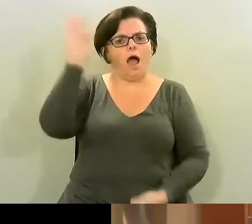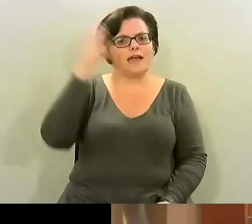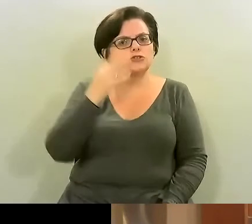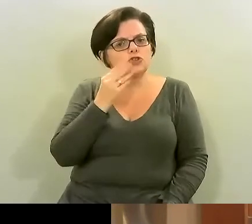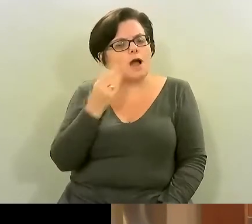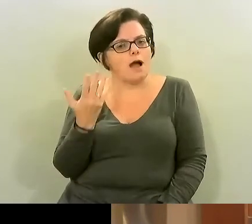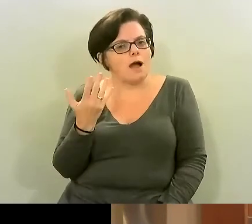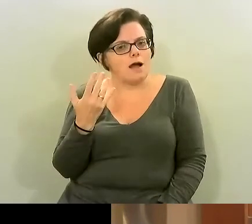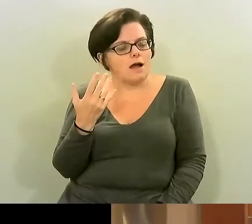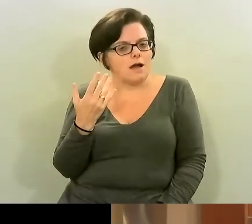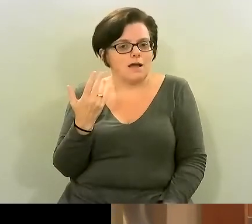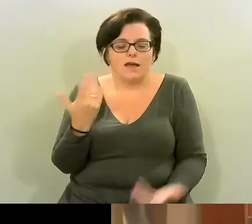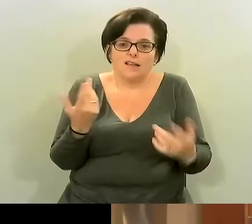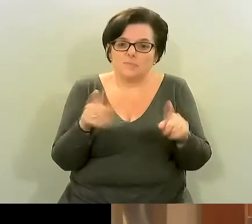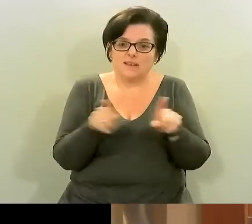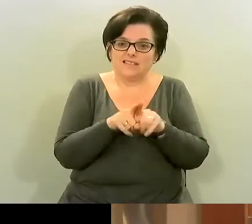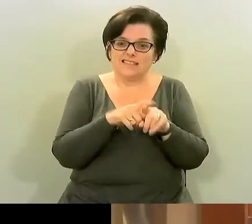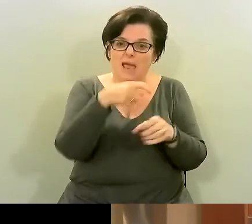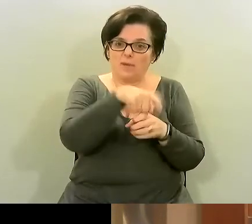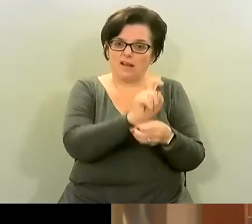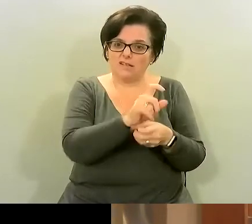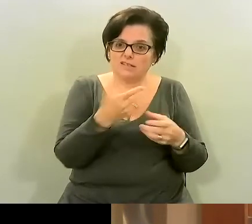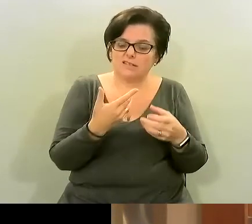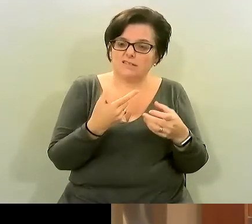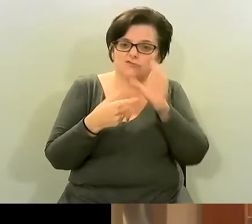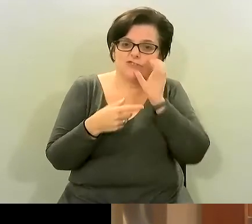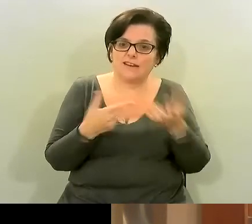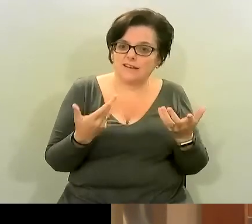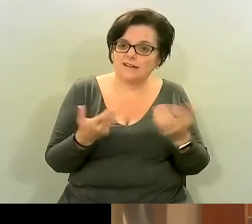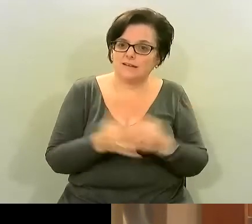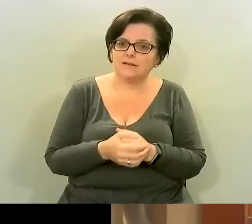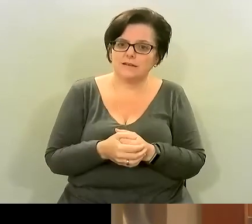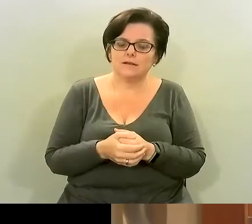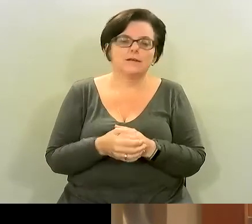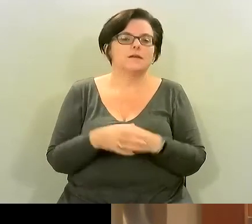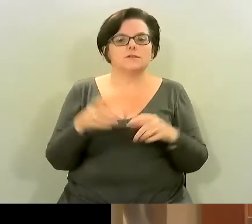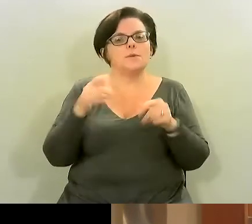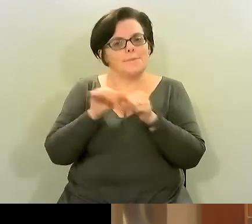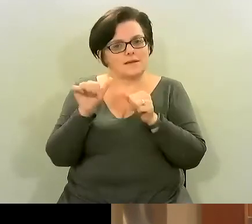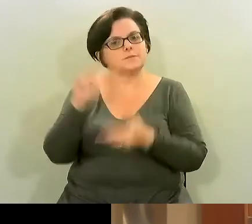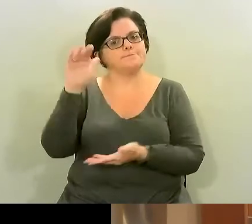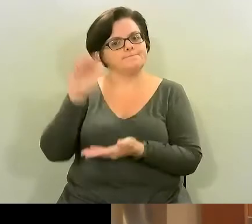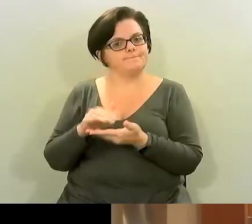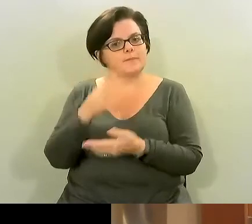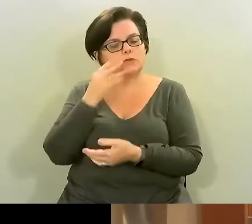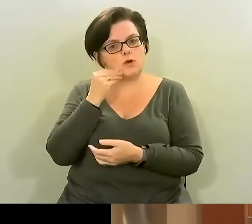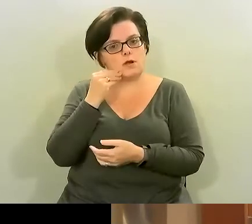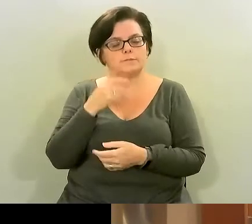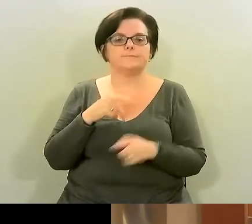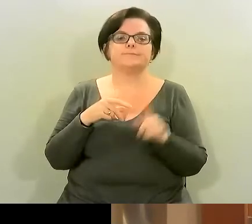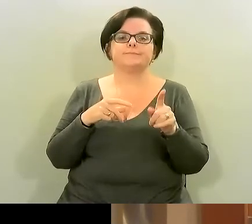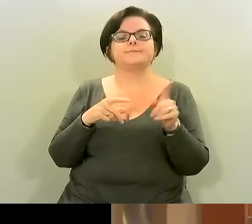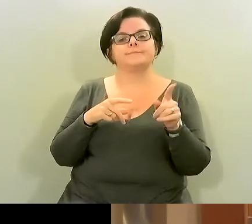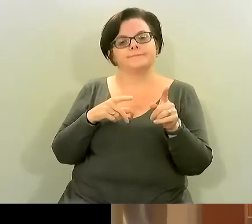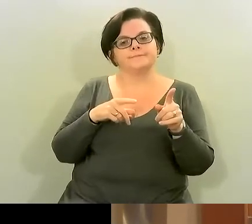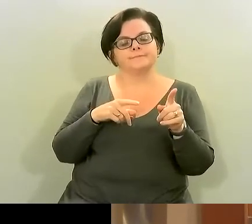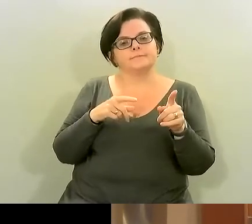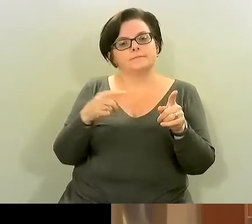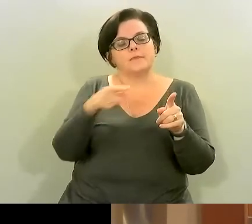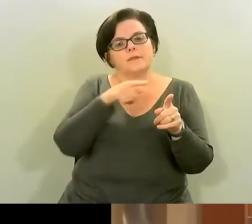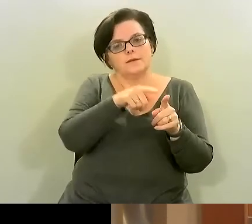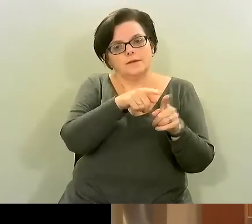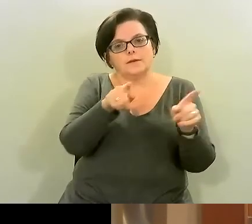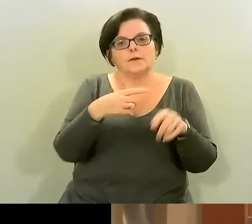like a cool drink or a soda that's brilliant in fact i i my my only thing where everybody's talking about making